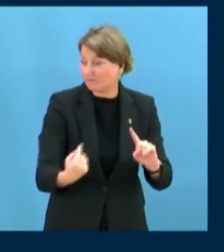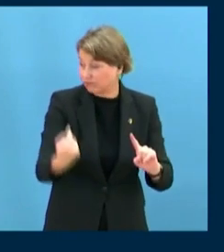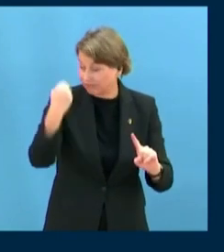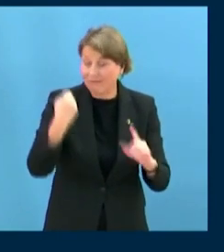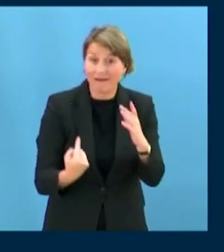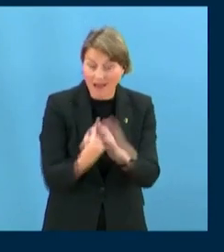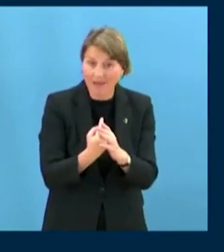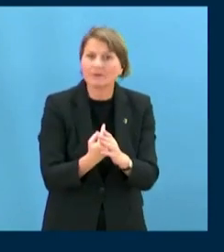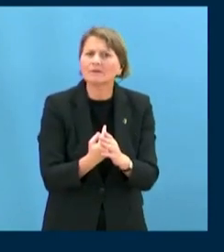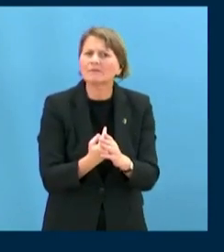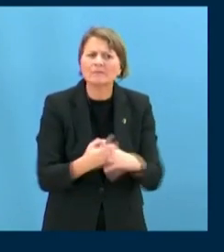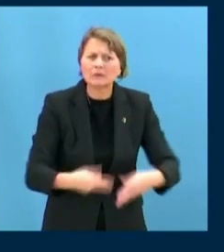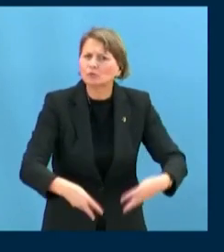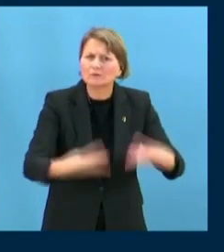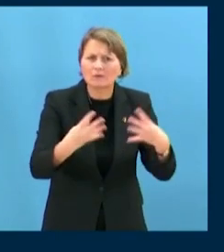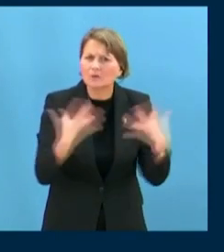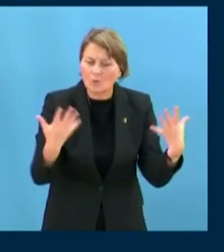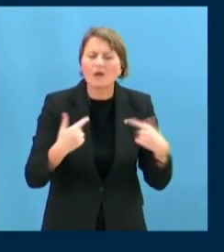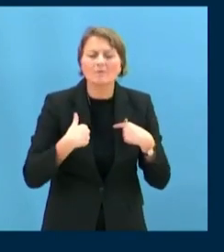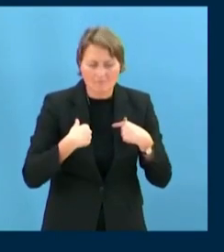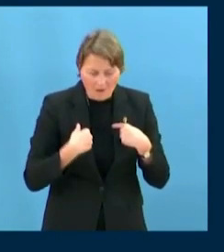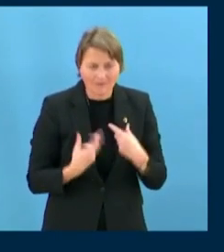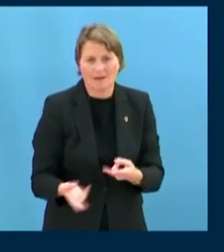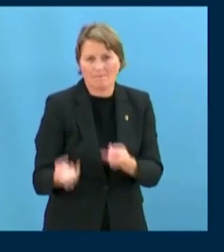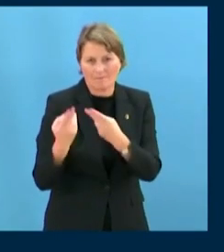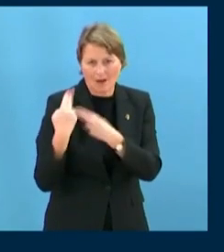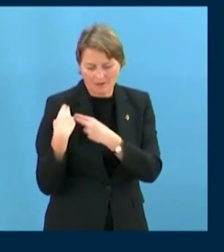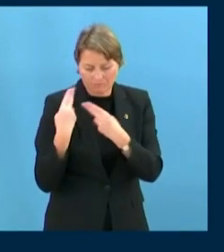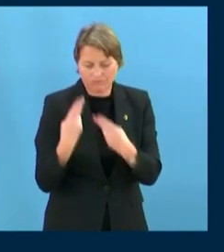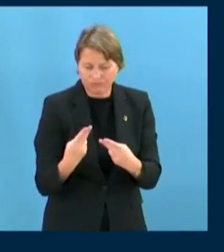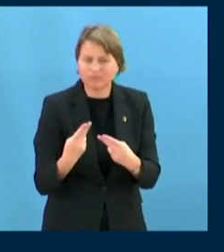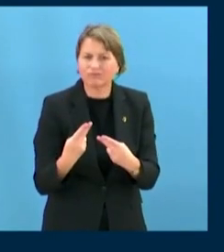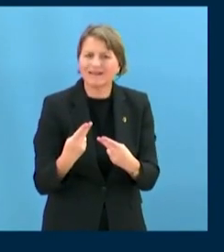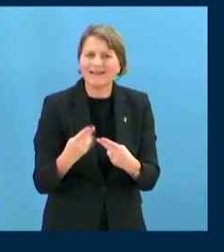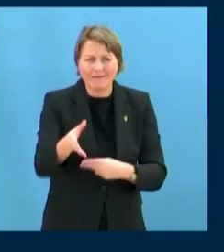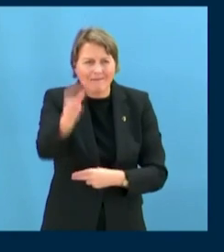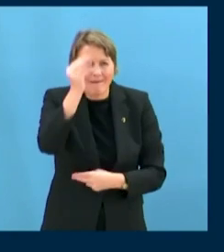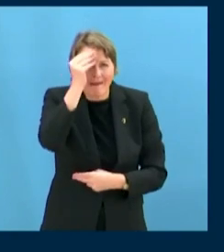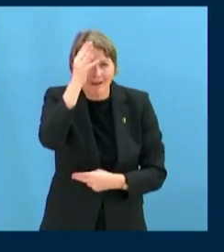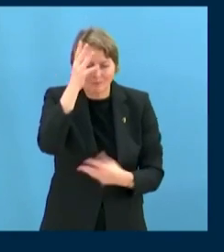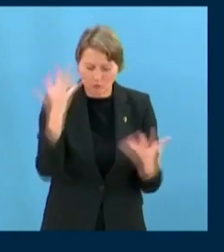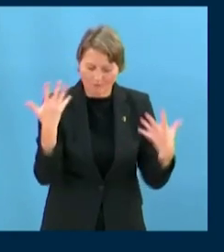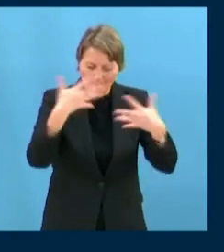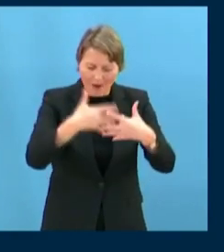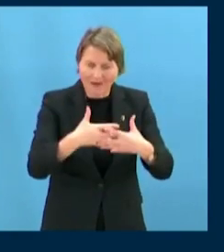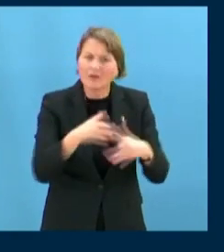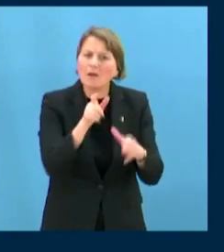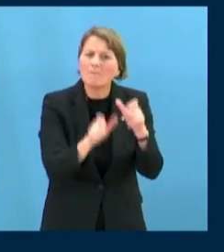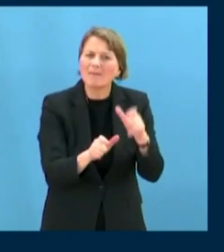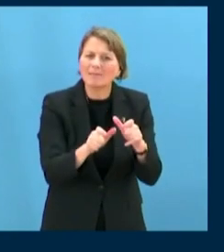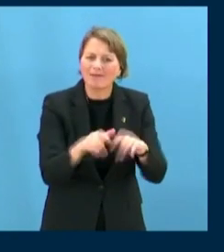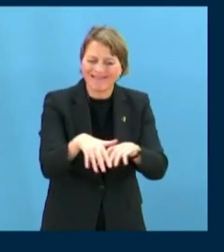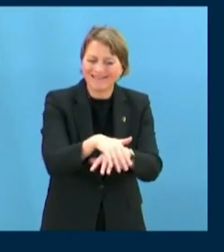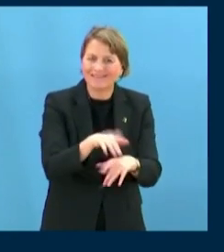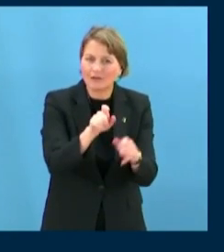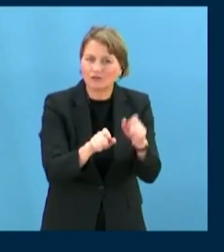including the expansion of the mandate of the expert mechanism on the rights of indigenous people. It was a catalyst for enhancing